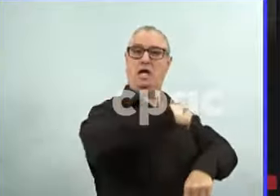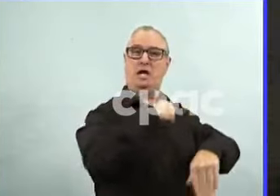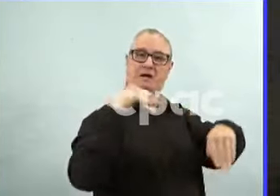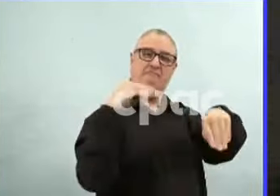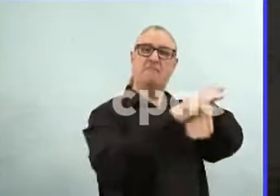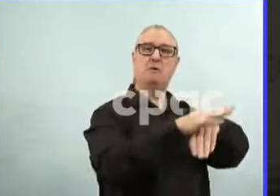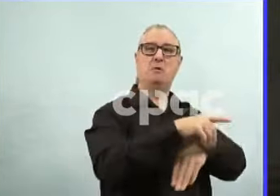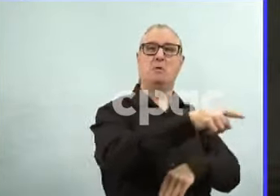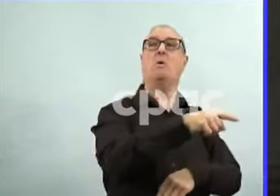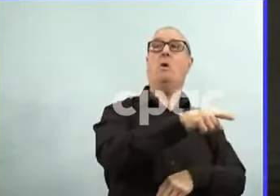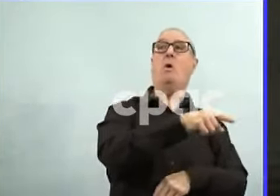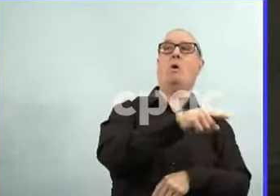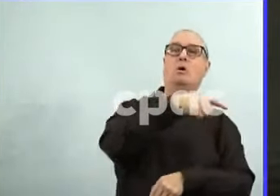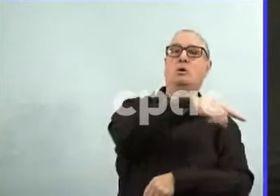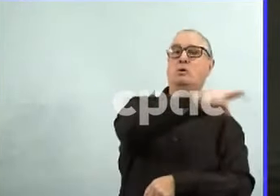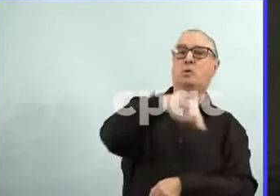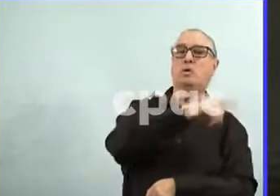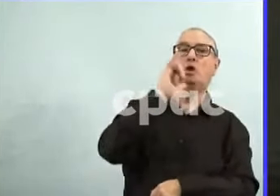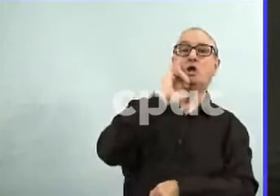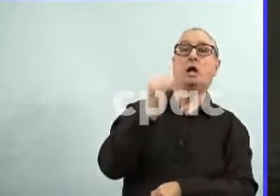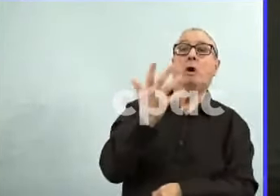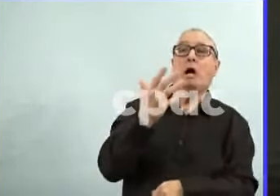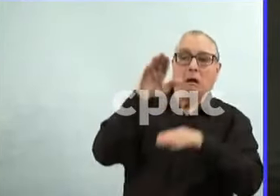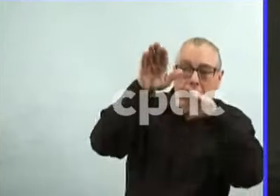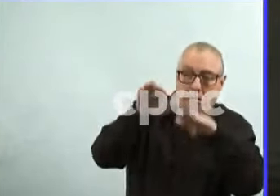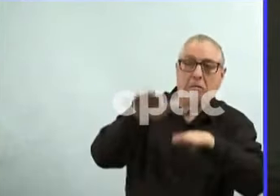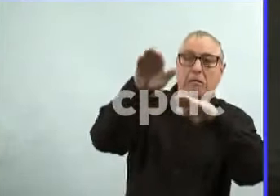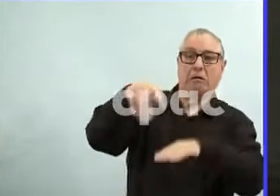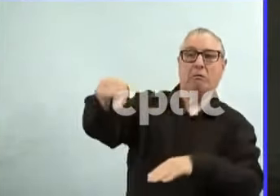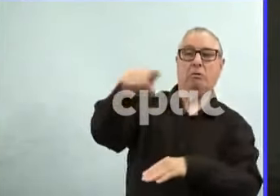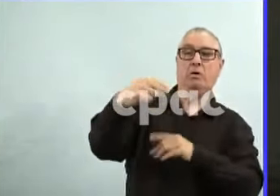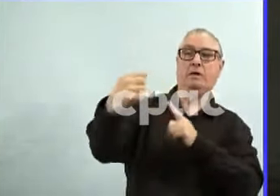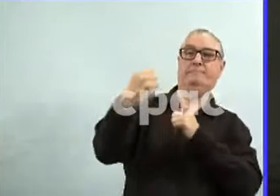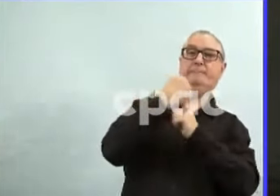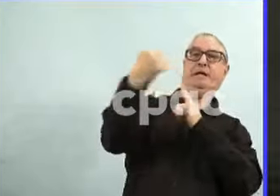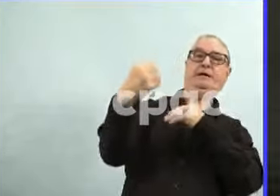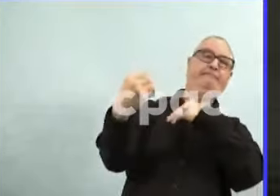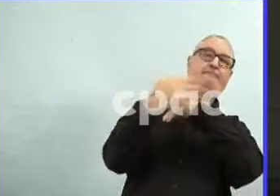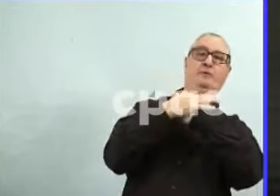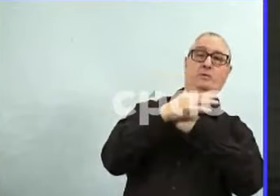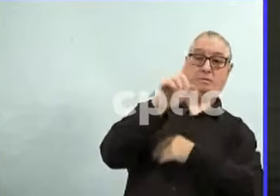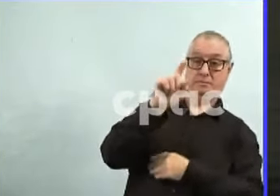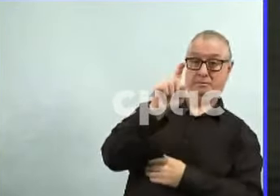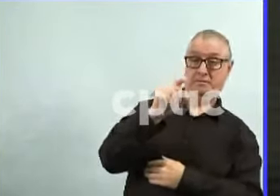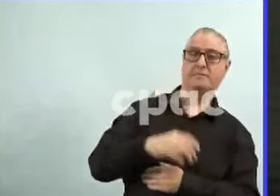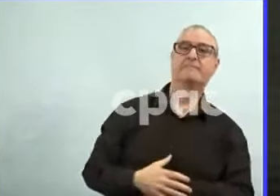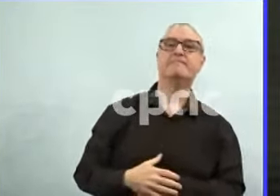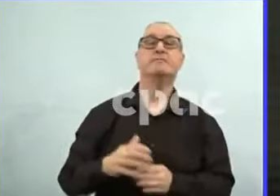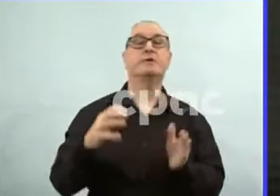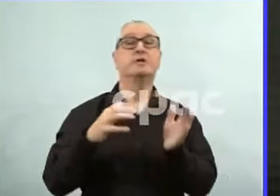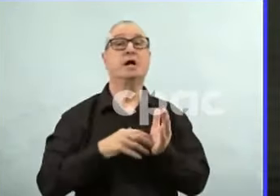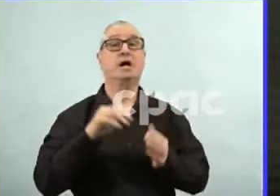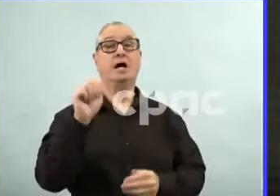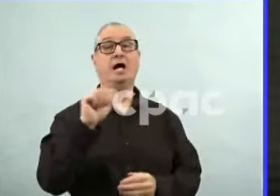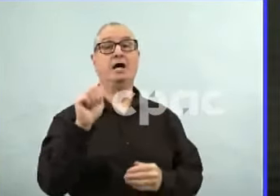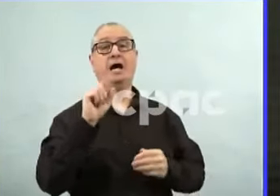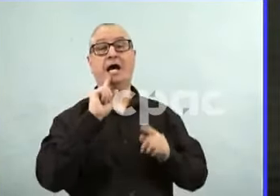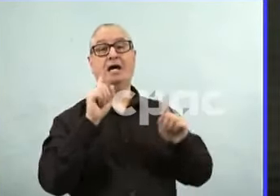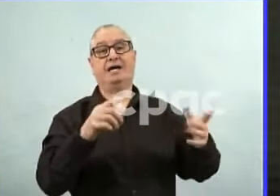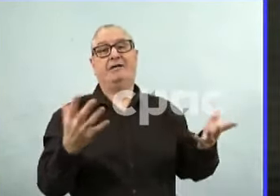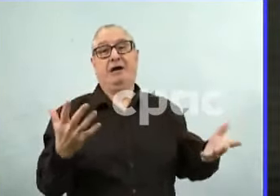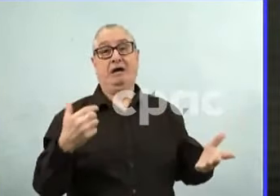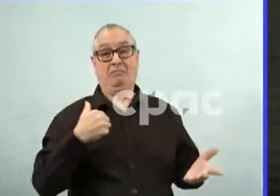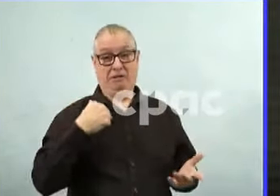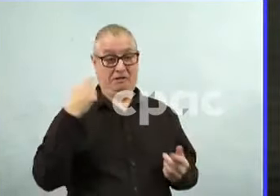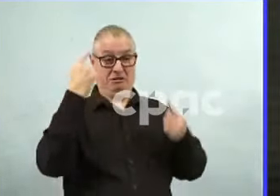You know, that's something I haven't considered. That's something I haven't thought about. I mean, I think from a protest standpoint, the way protests can happen, I think